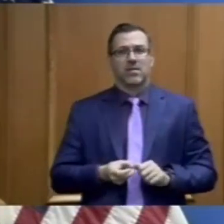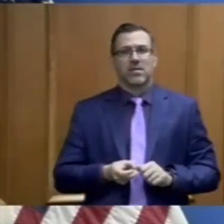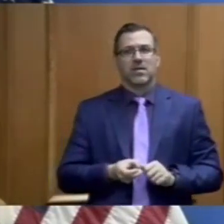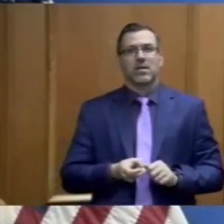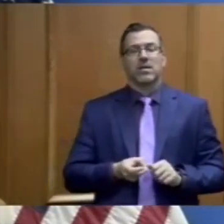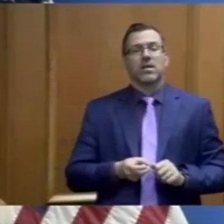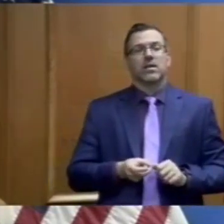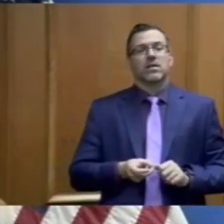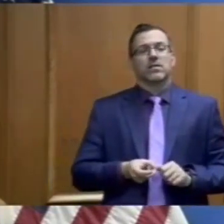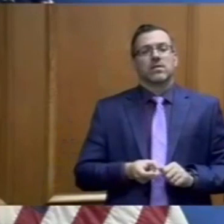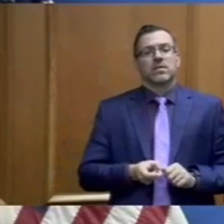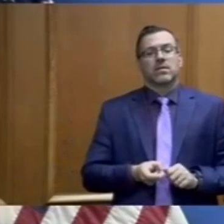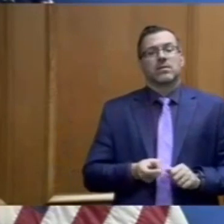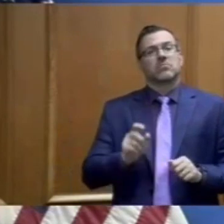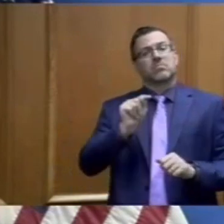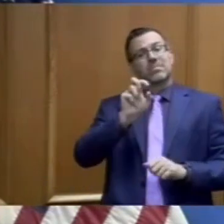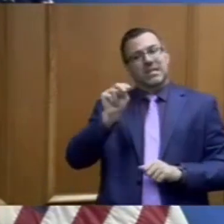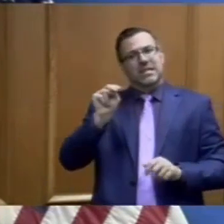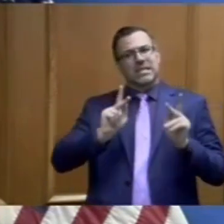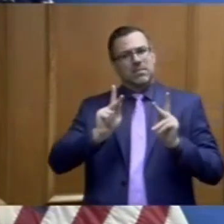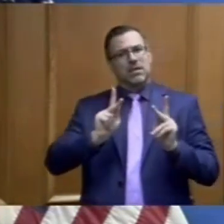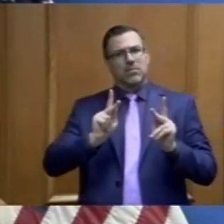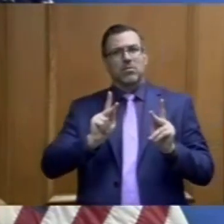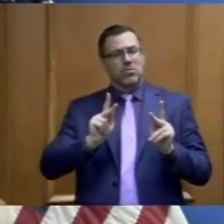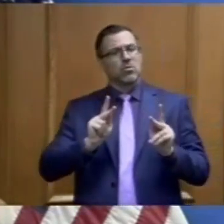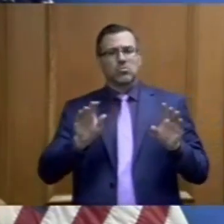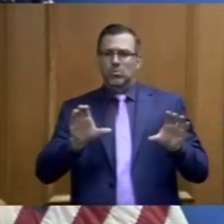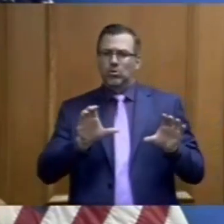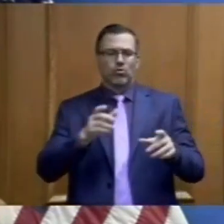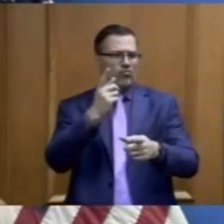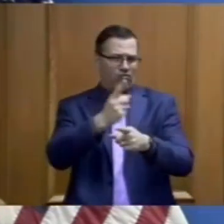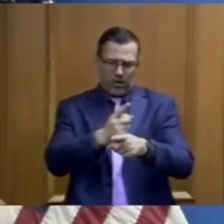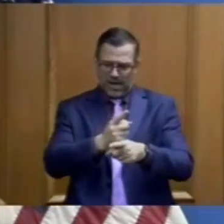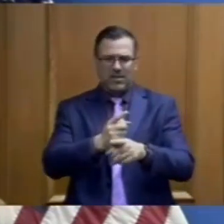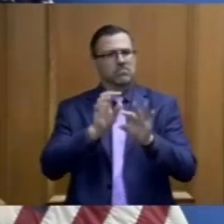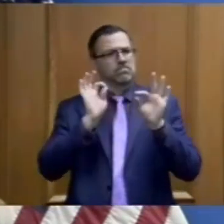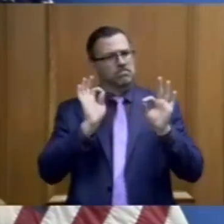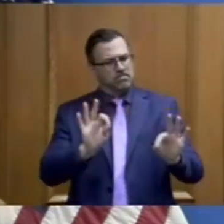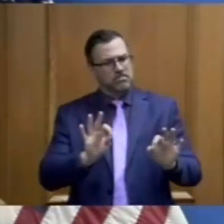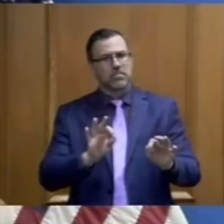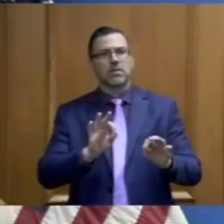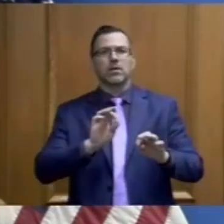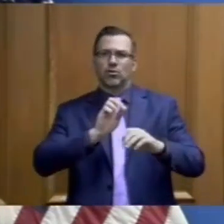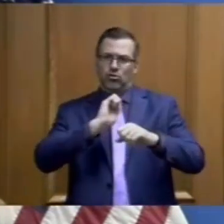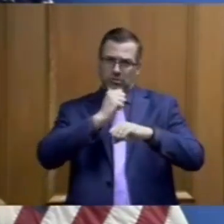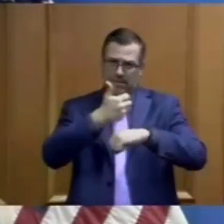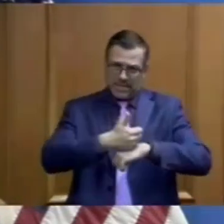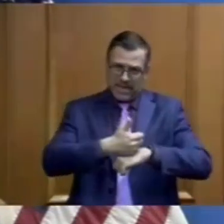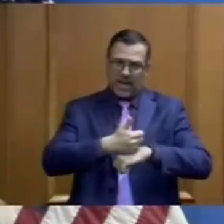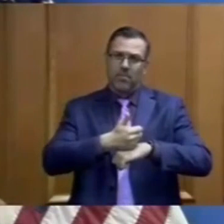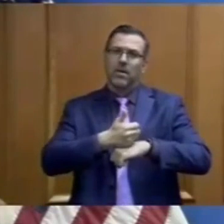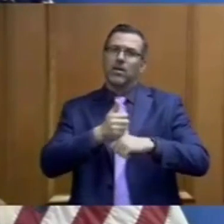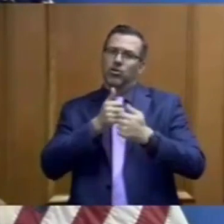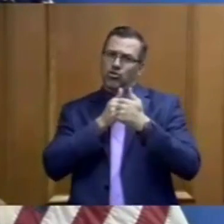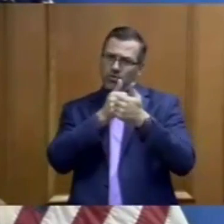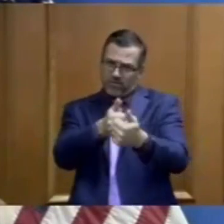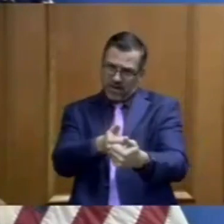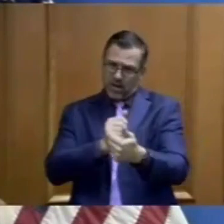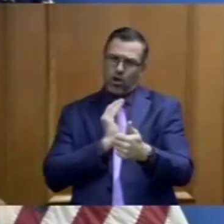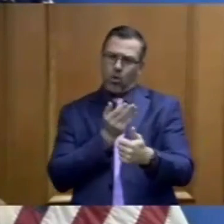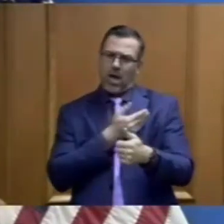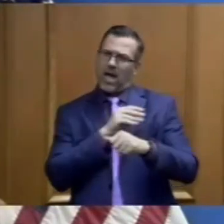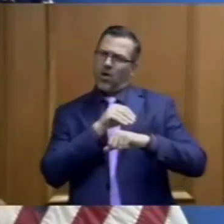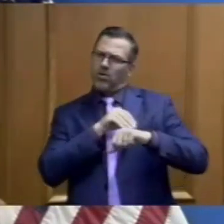needed to do. And that was to put in place the measures and to follow those measures to